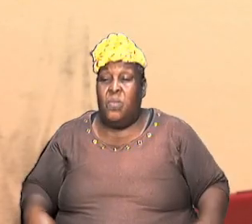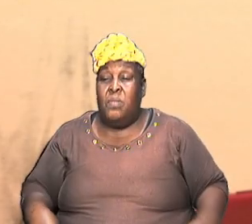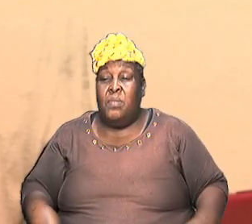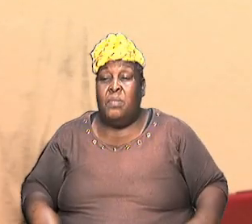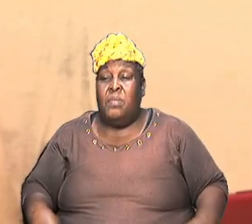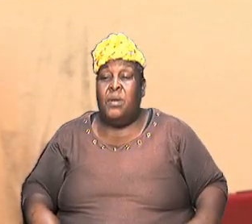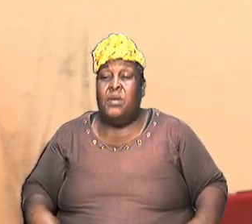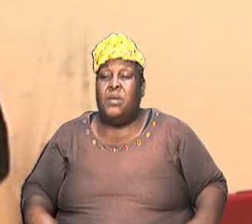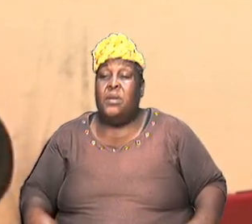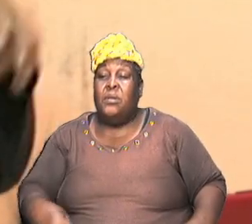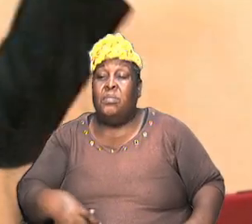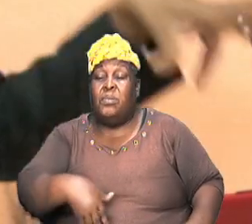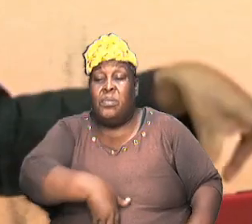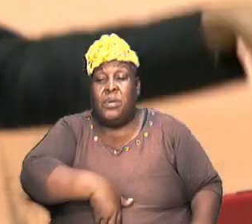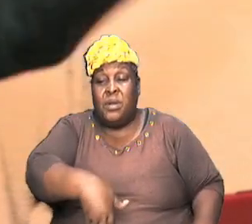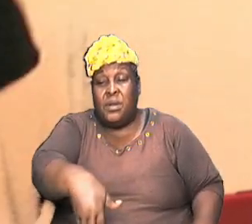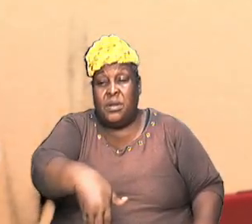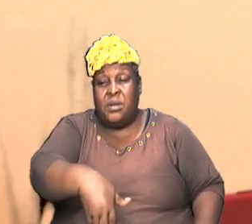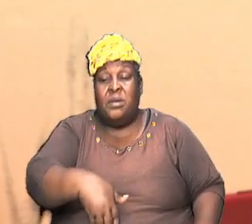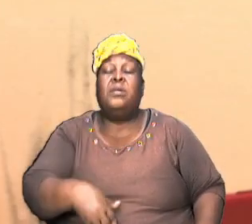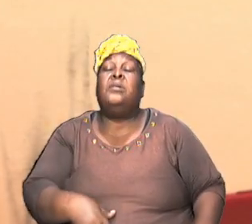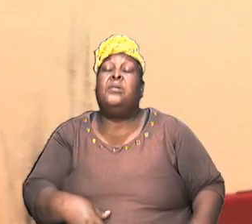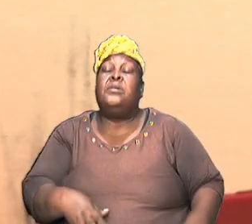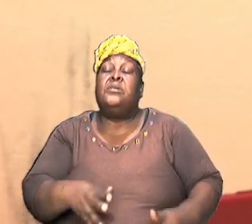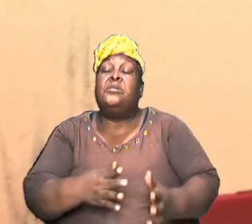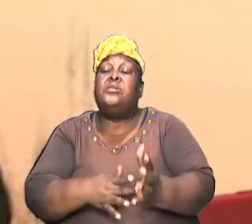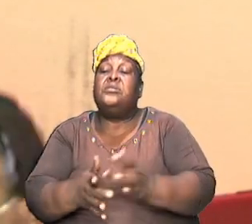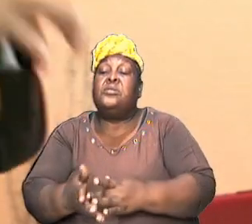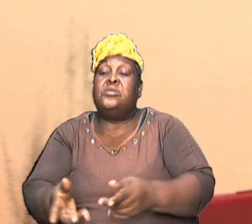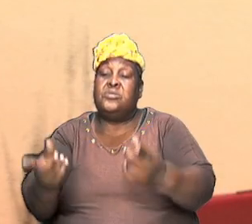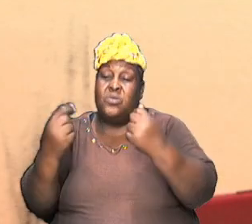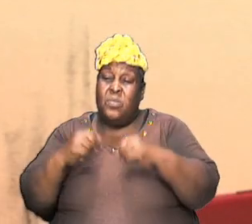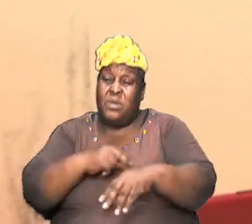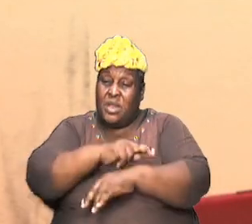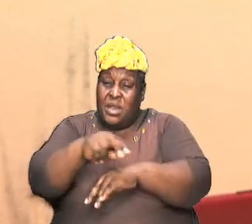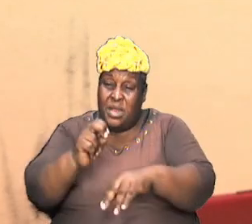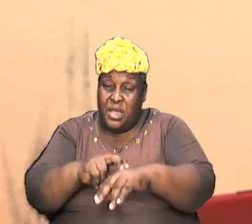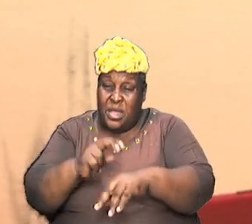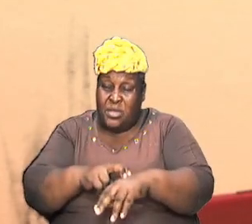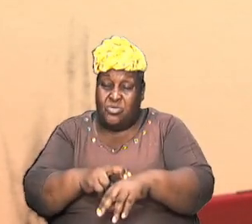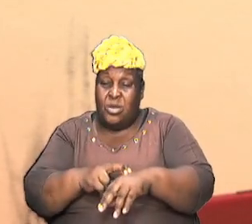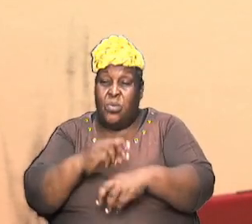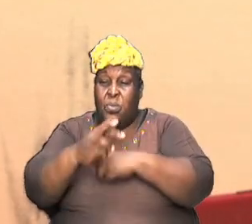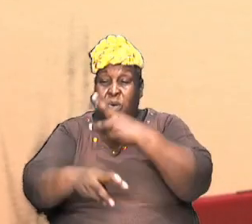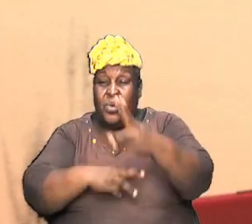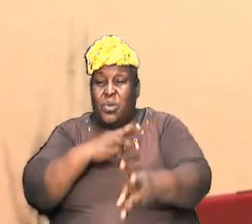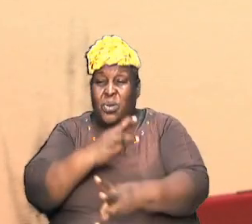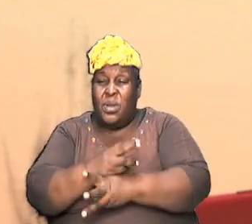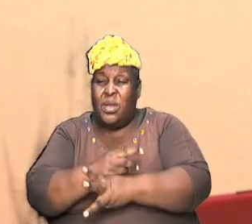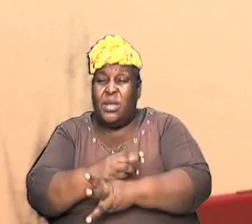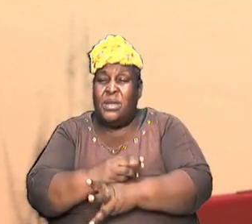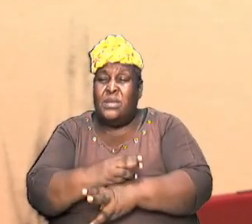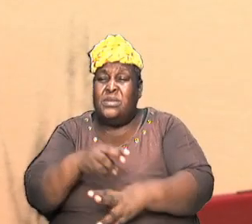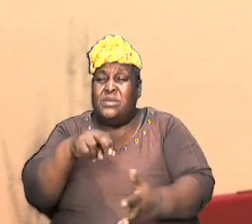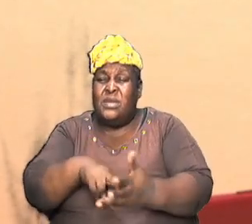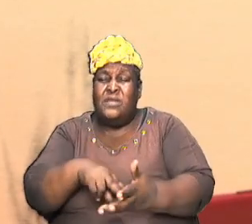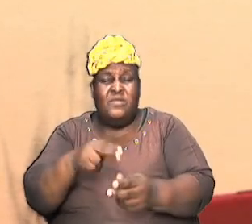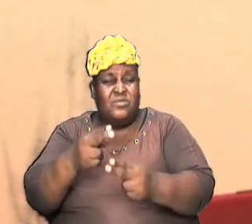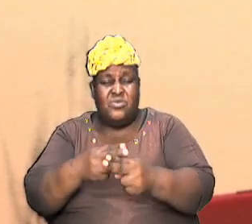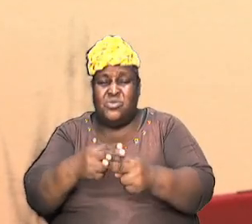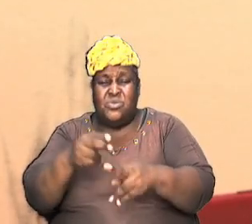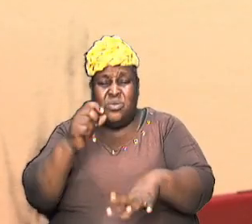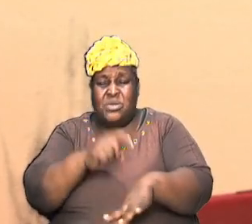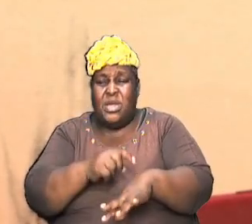so however else he did he came into the natural realm the material realm and he stood up but usually for short periods